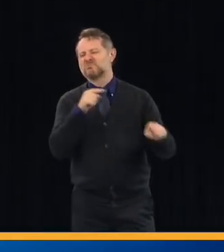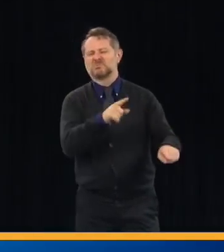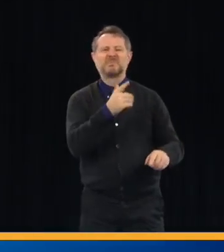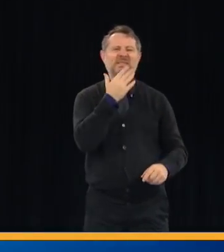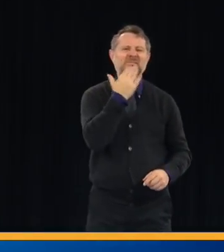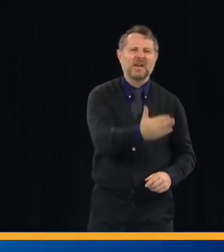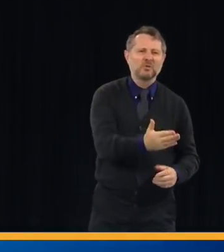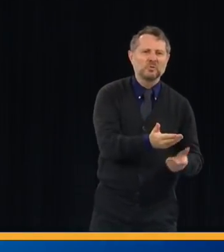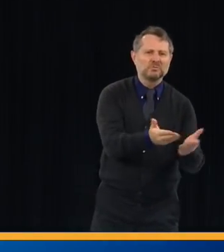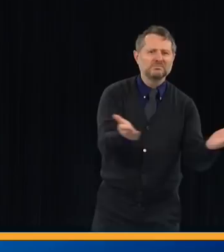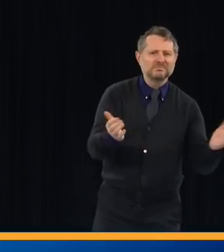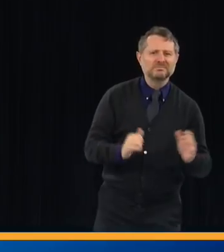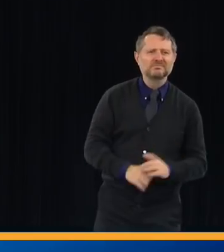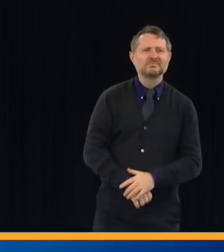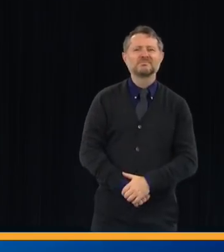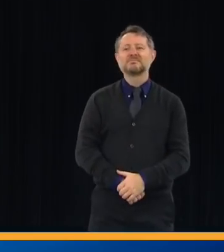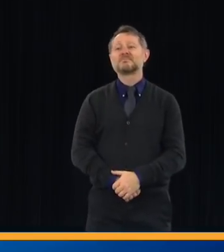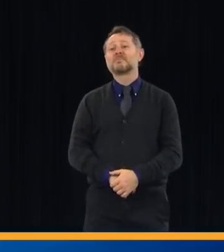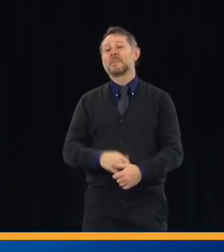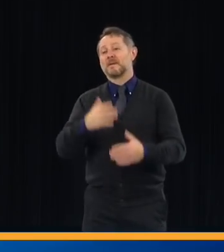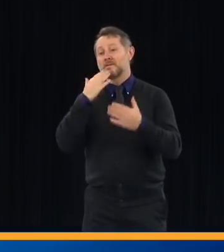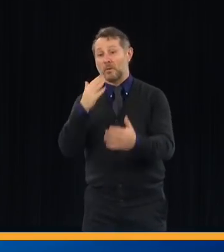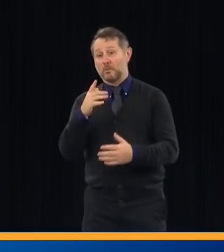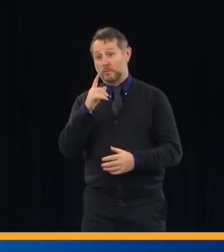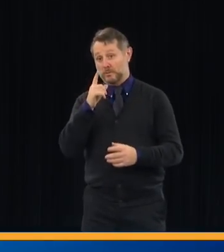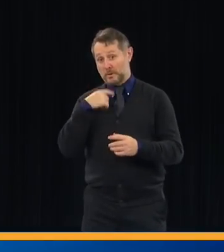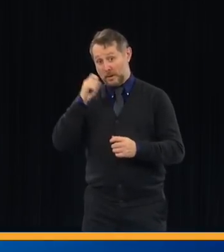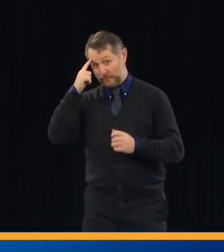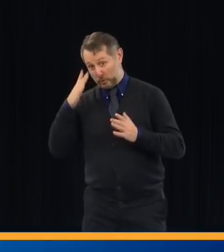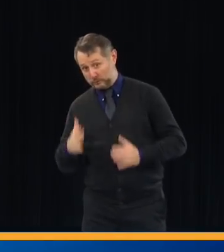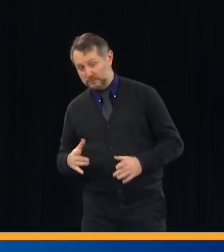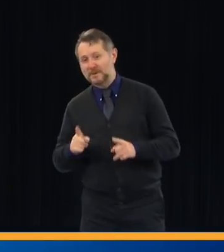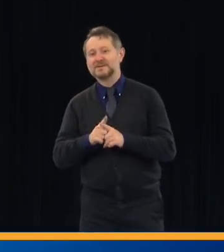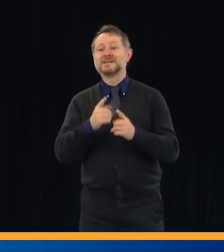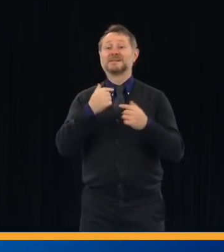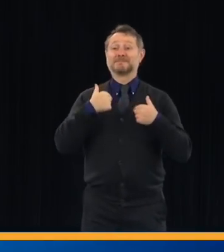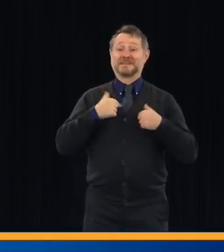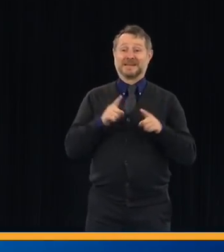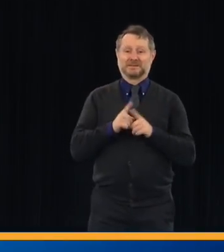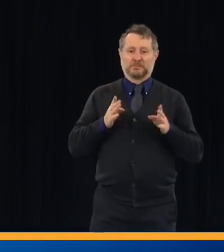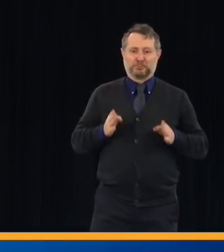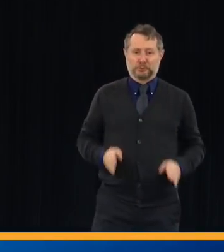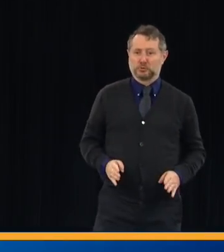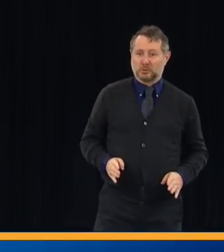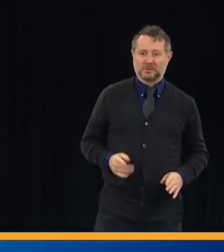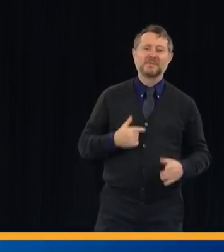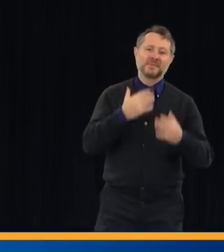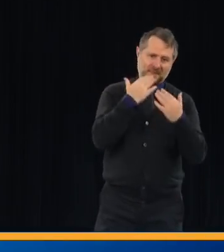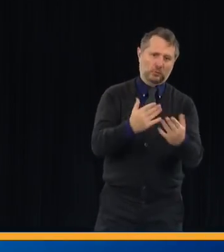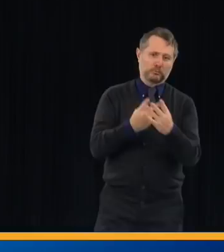and for me, myself and I, Andrew Cuomo, thank you to the people of Pathways.